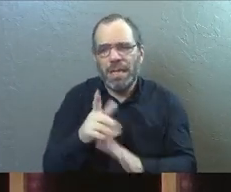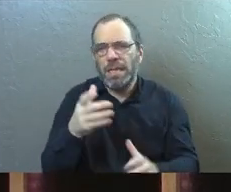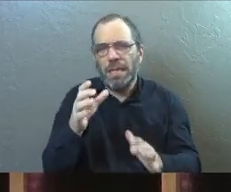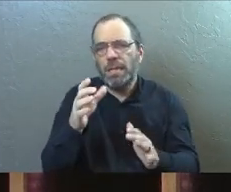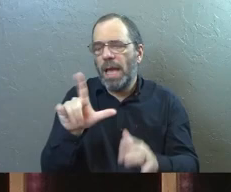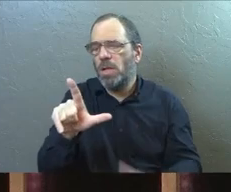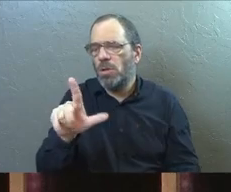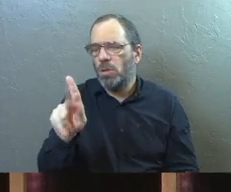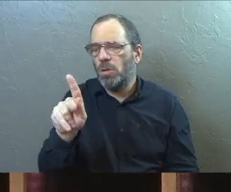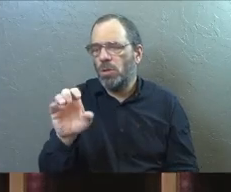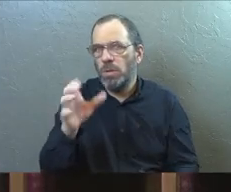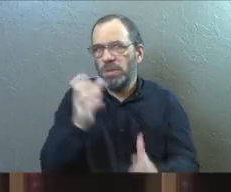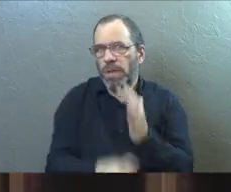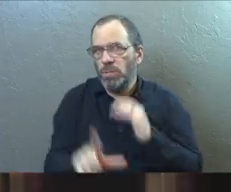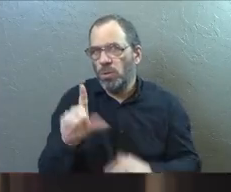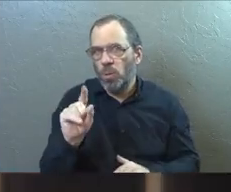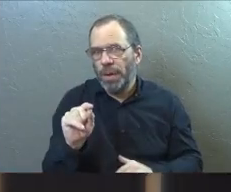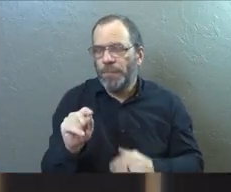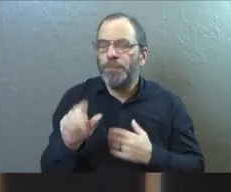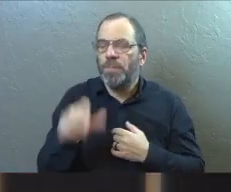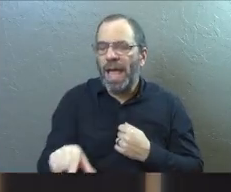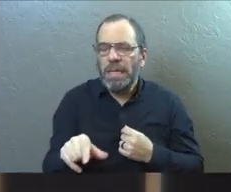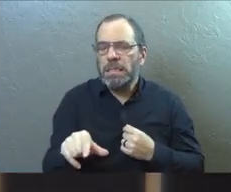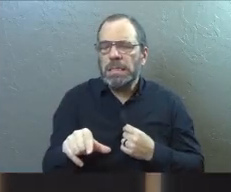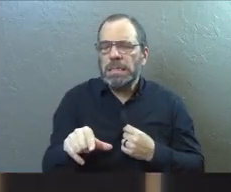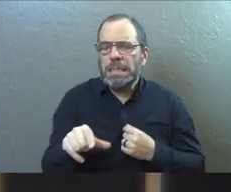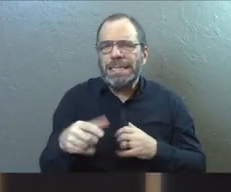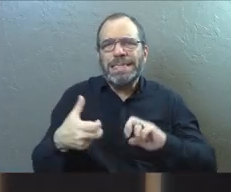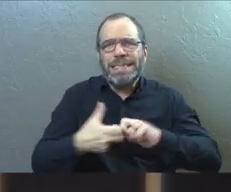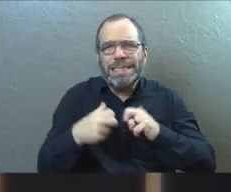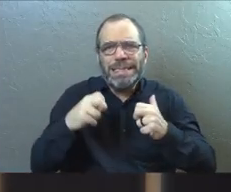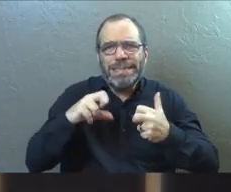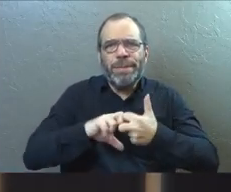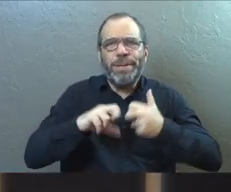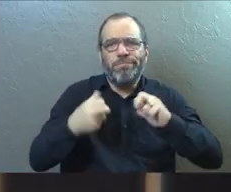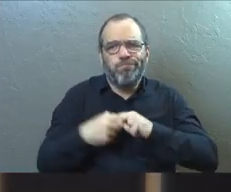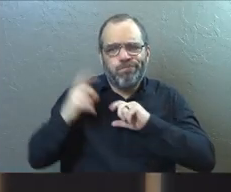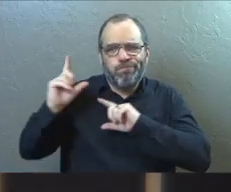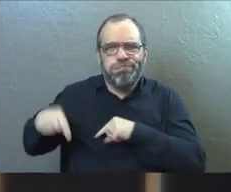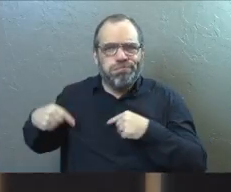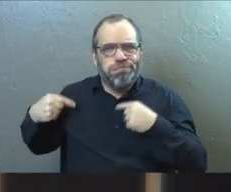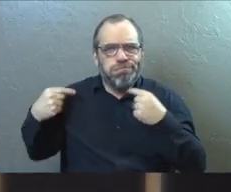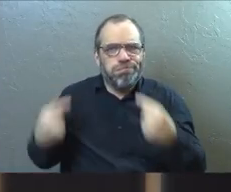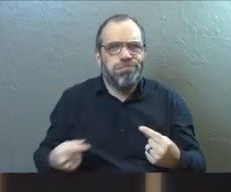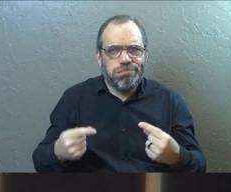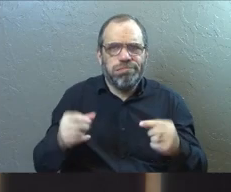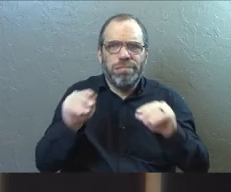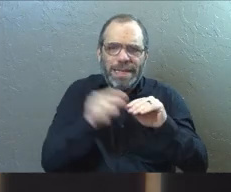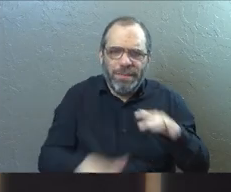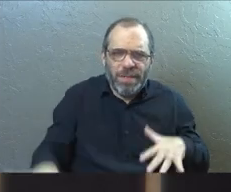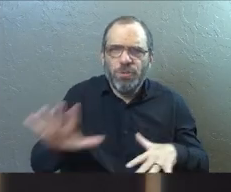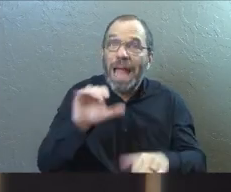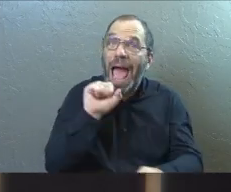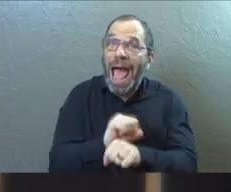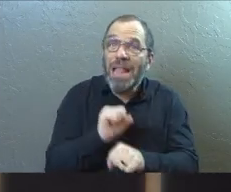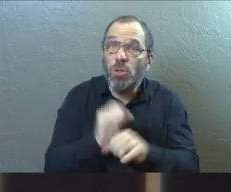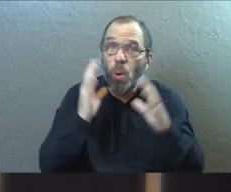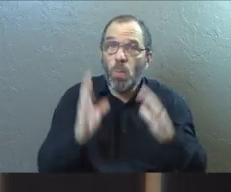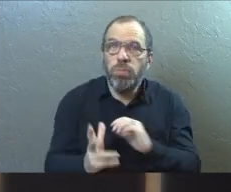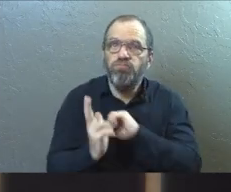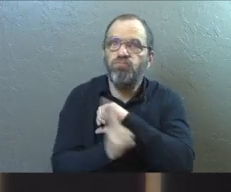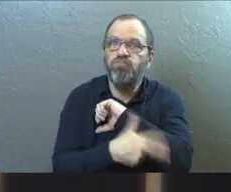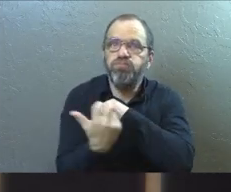Luke 20 that he said there's been problems in the vineyard and the vineyard workers are